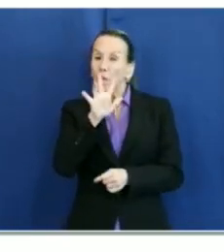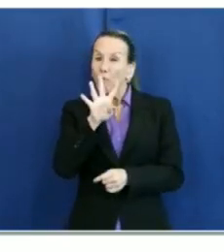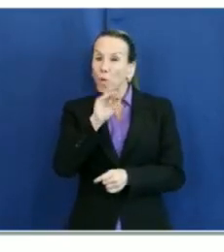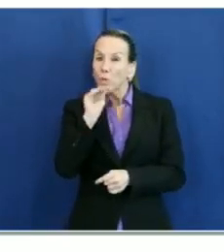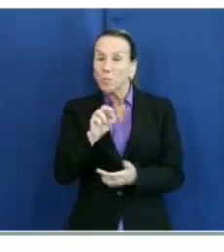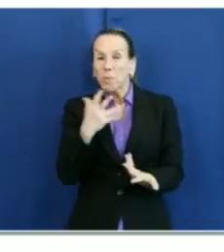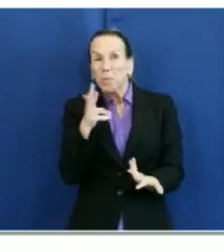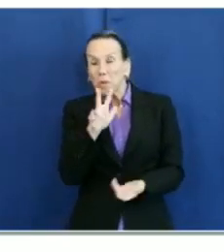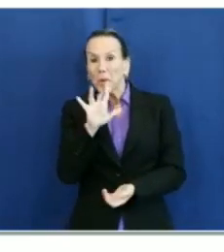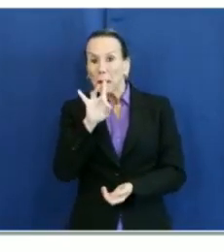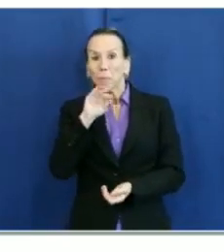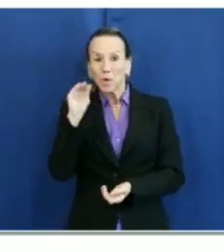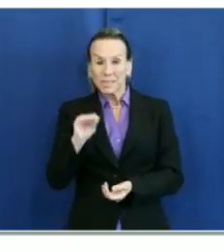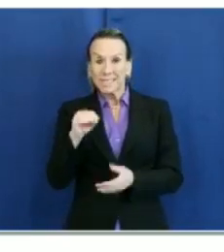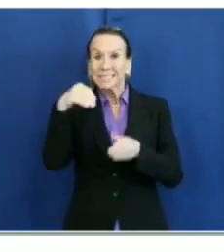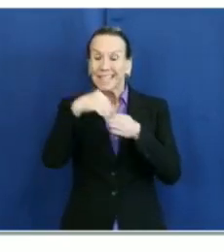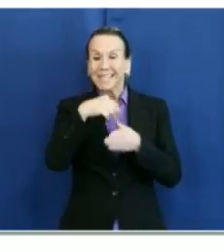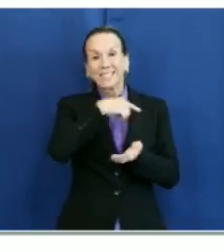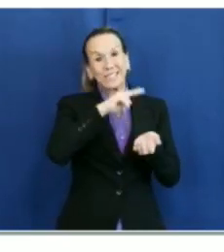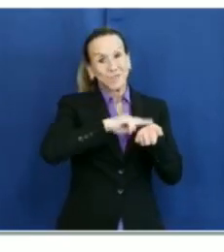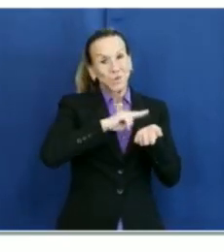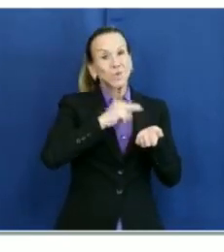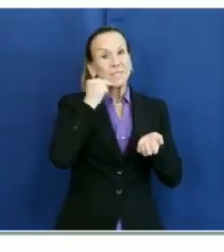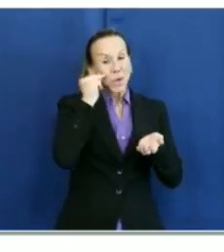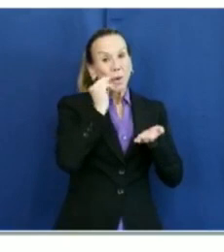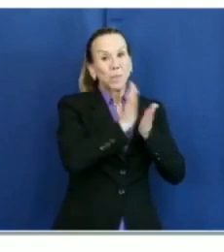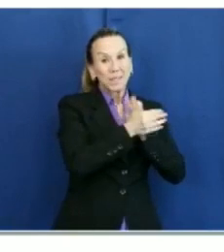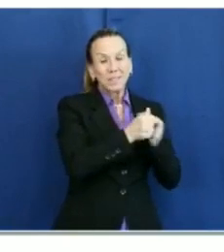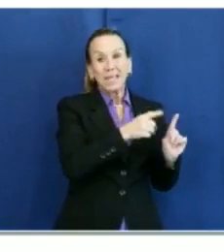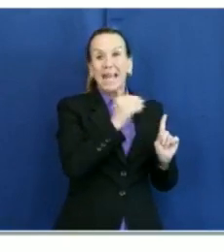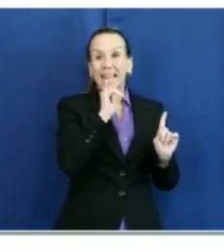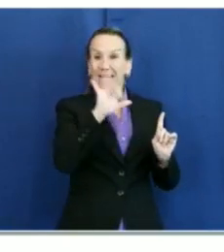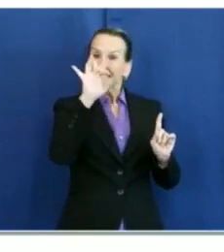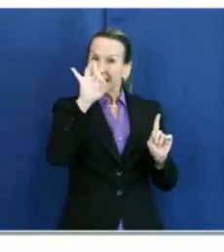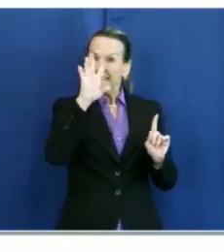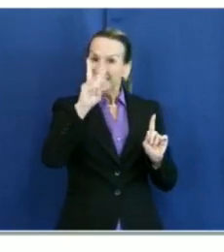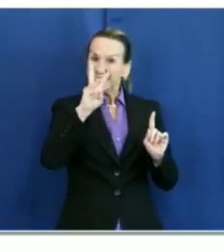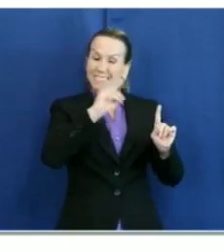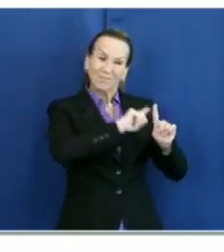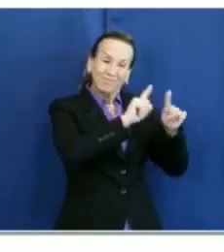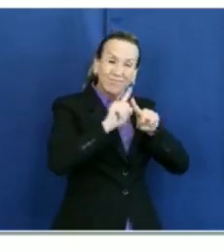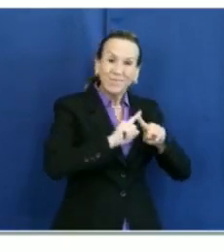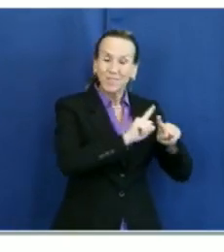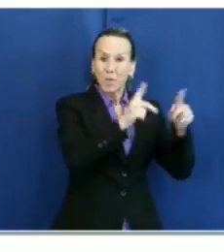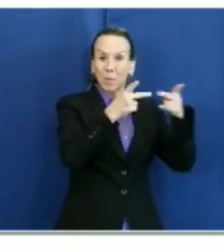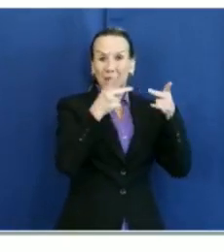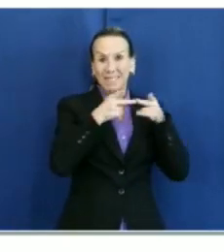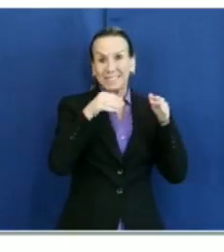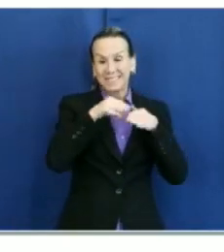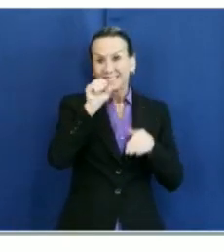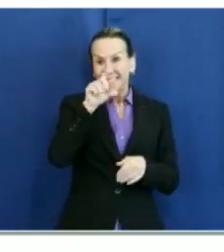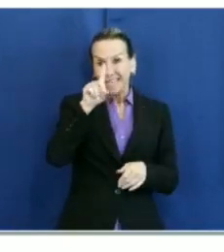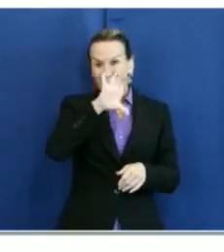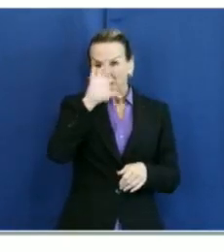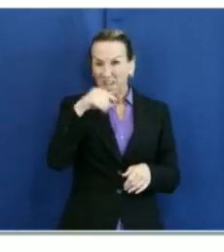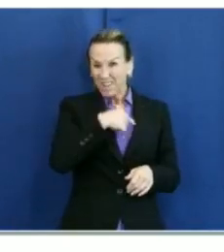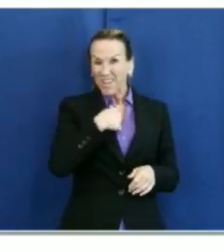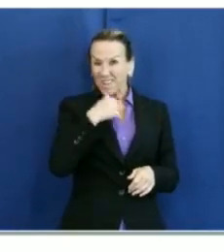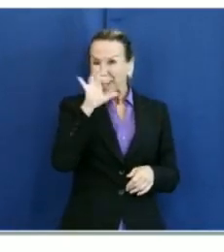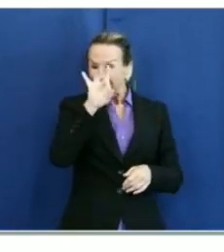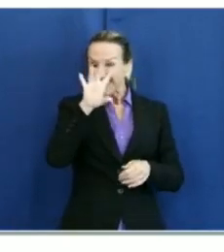% are in our skilled nursing facilities, and we have 86 skilled nursing facilities throughout the county of San Diego.